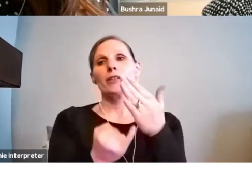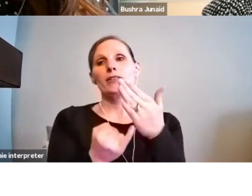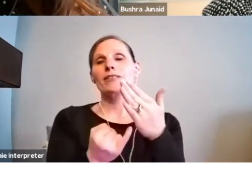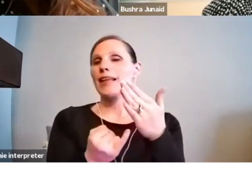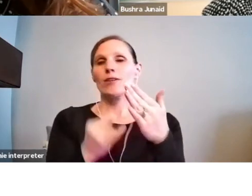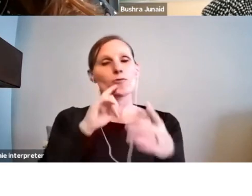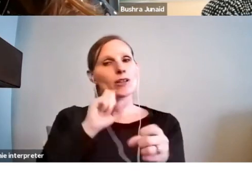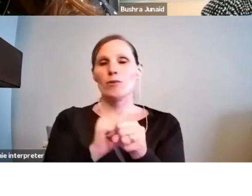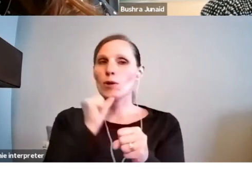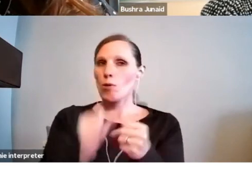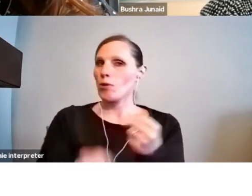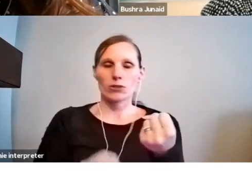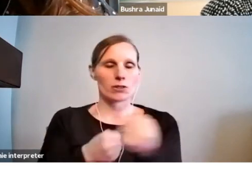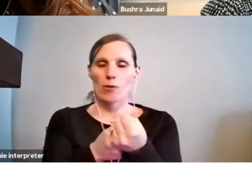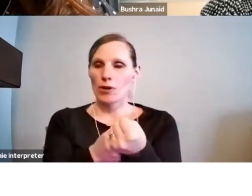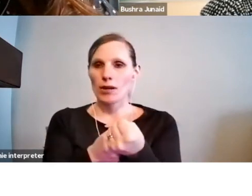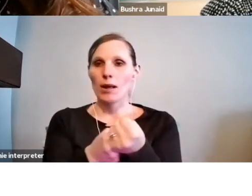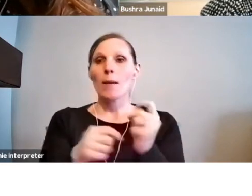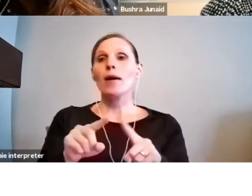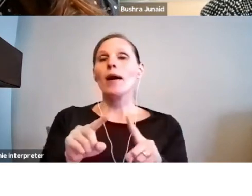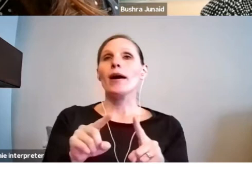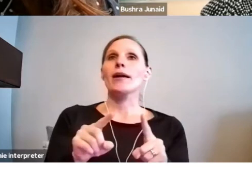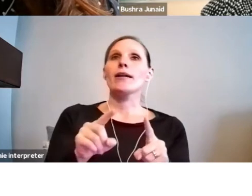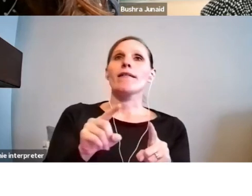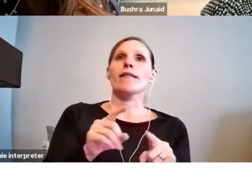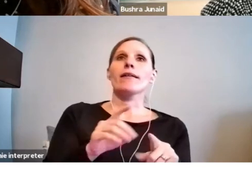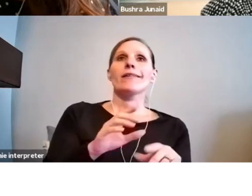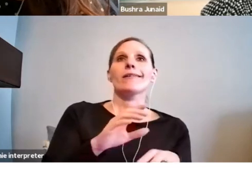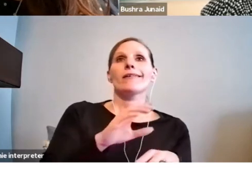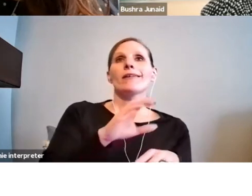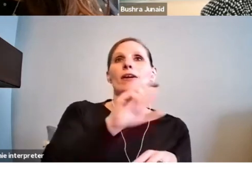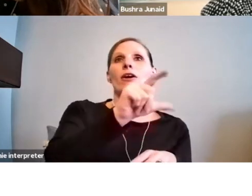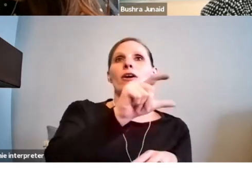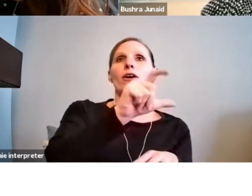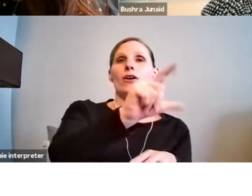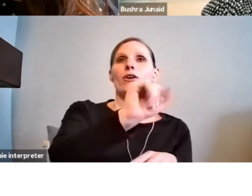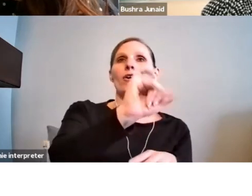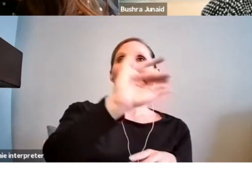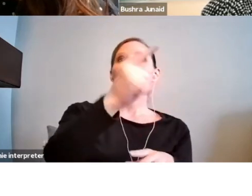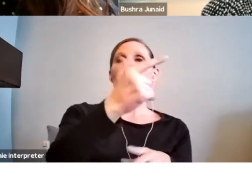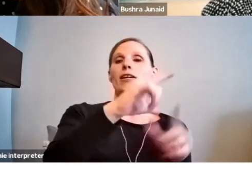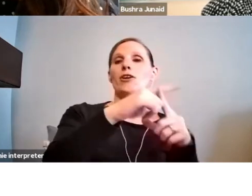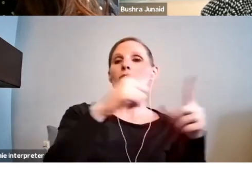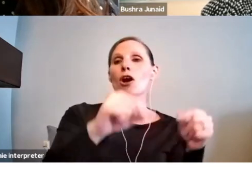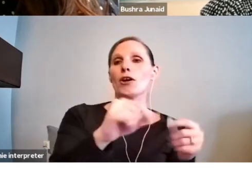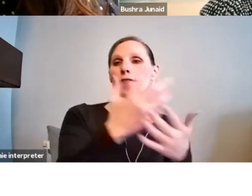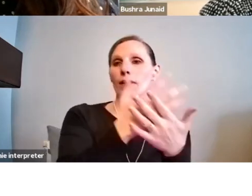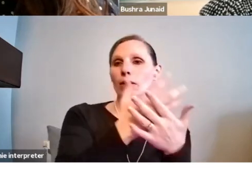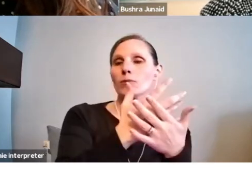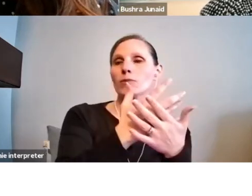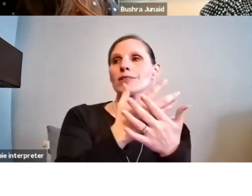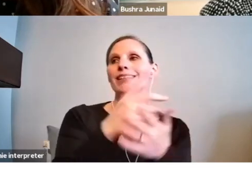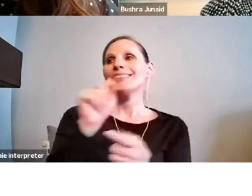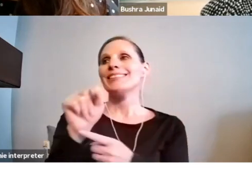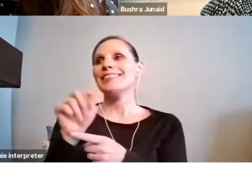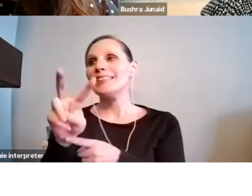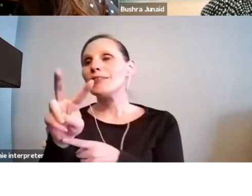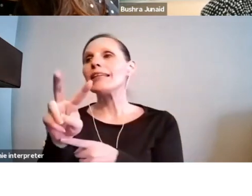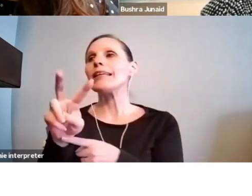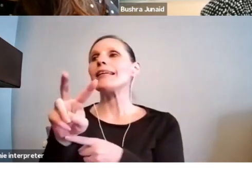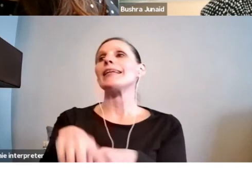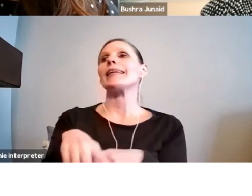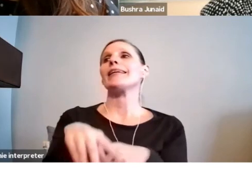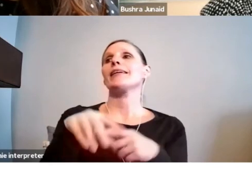aren't eligible. Things like calling card films, projects intended for TV, web series and